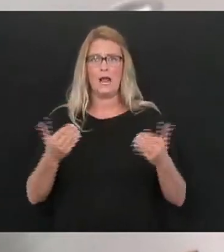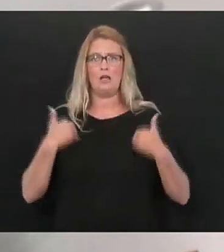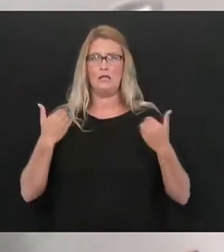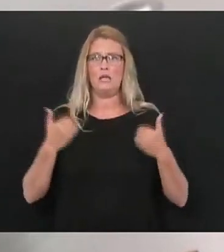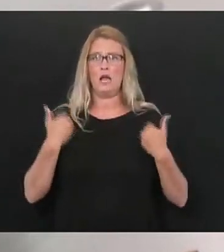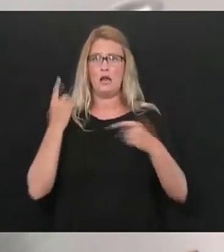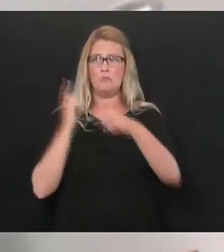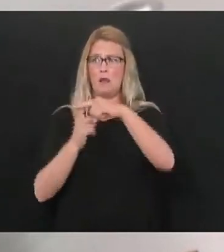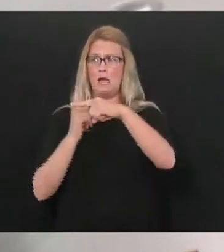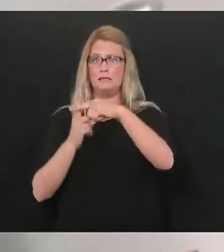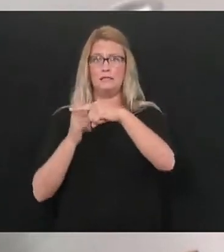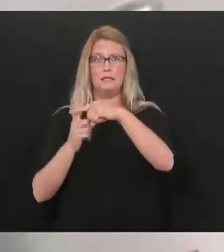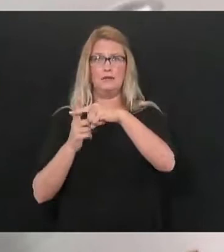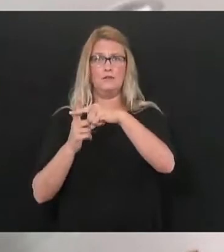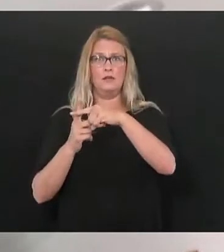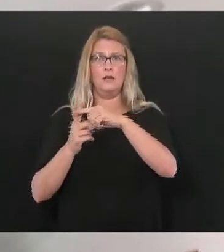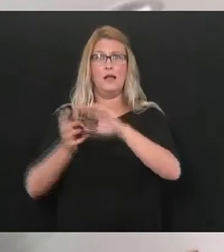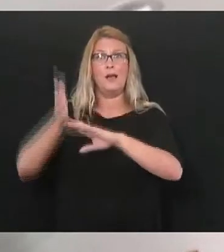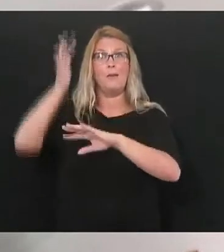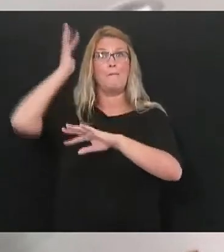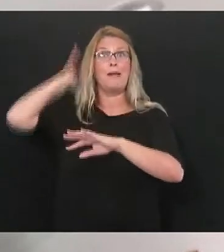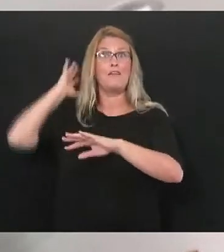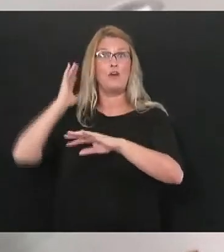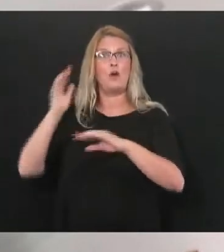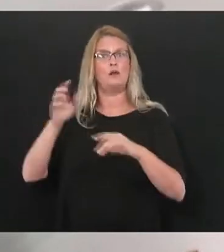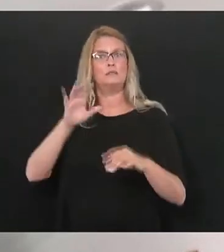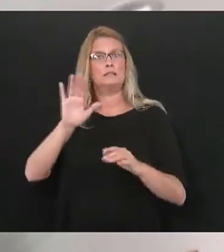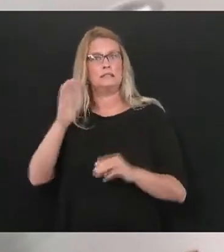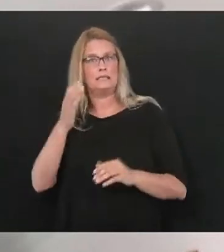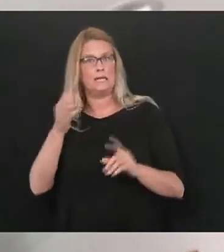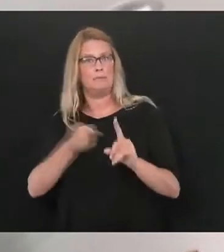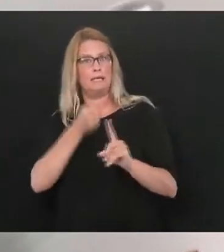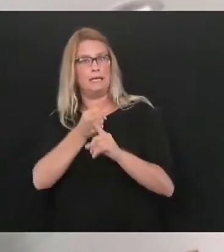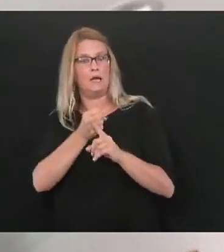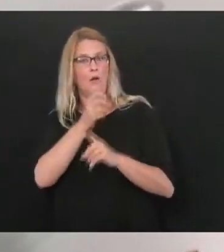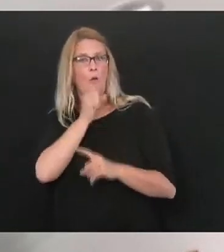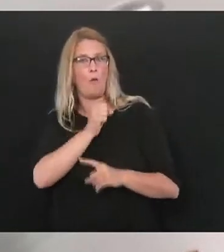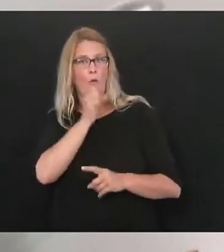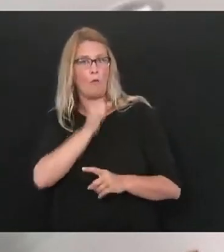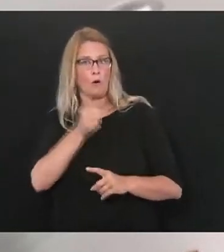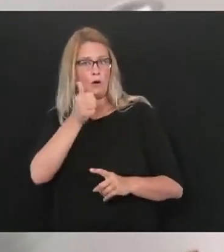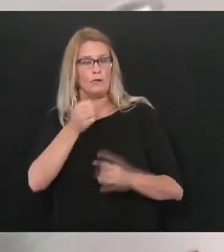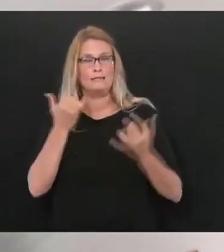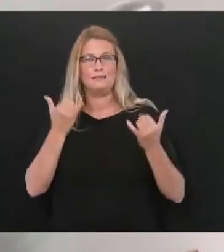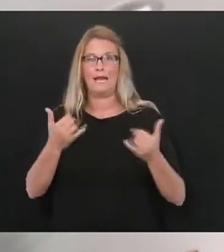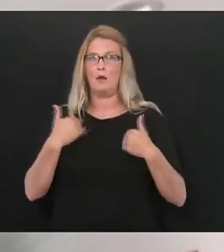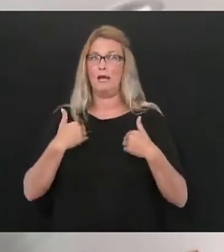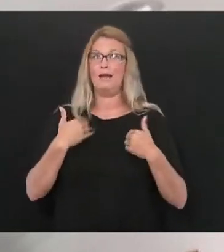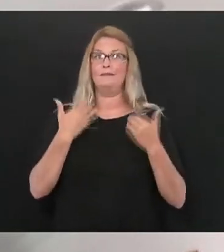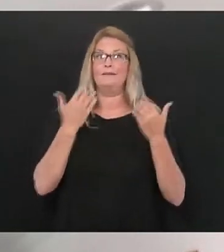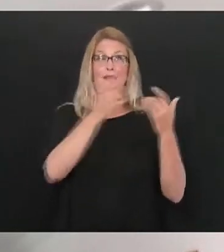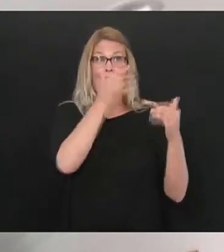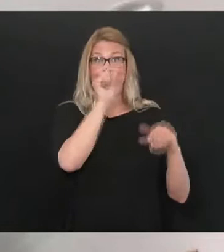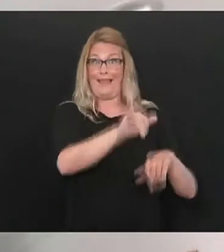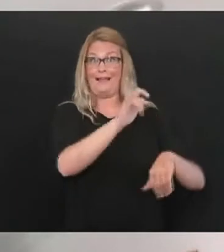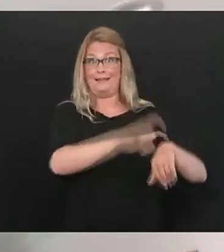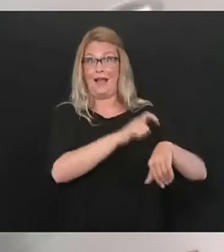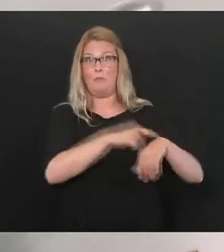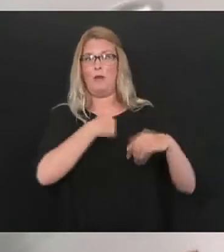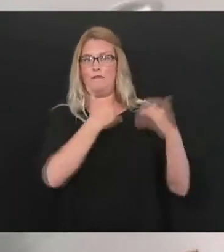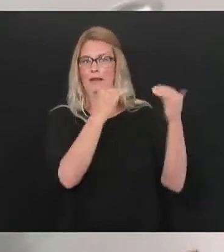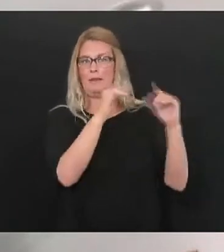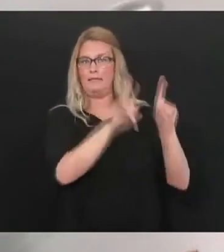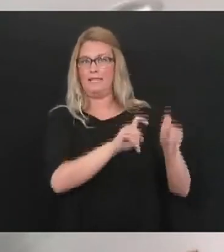to what we saw early in the pandemic when we have more limited testing and we had more limited spread in this